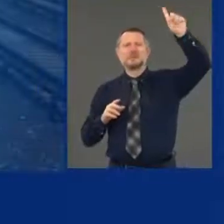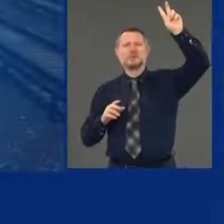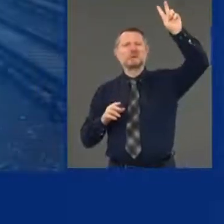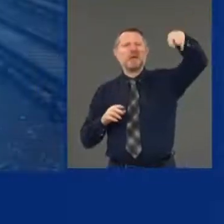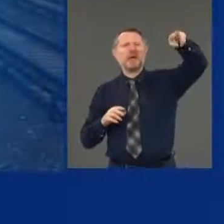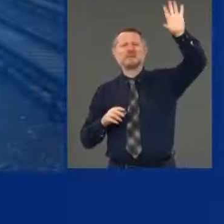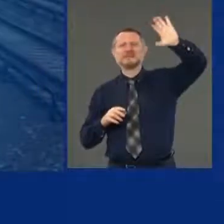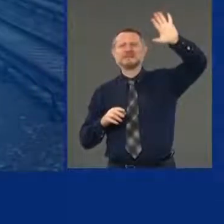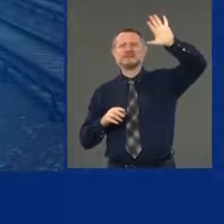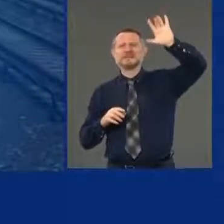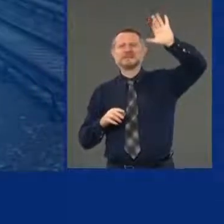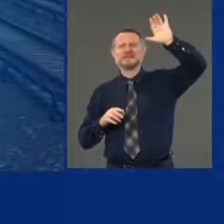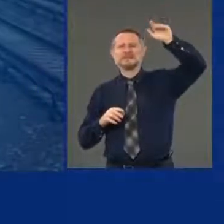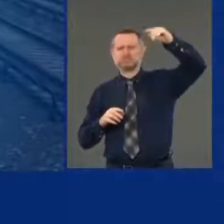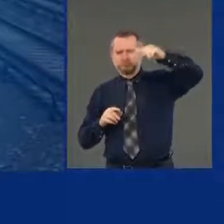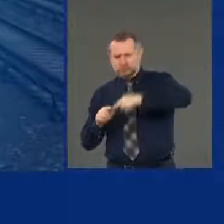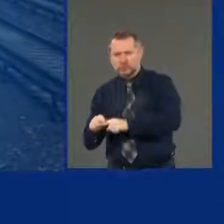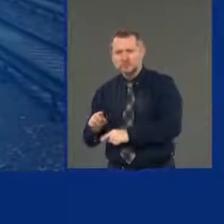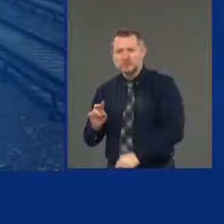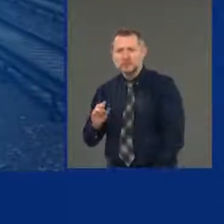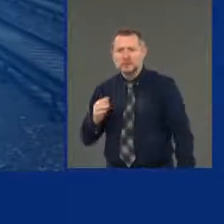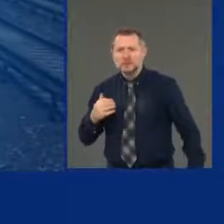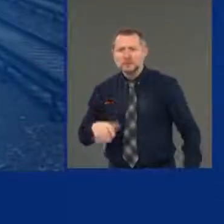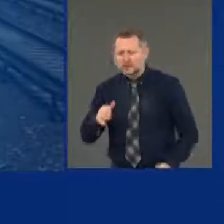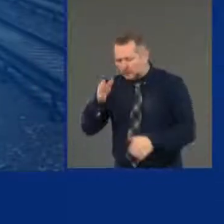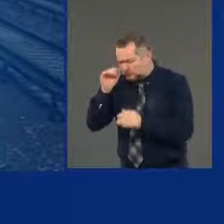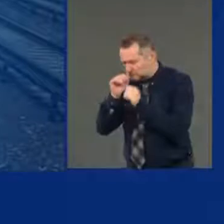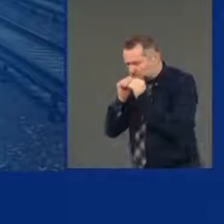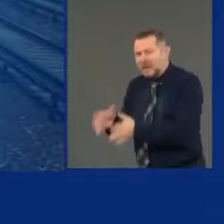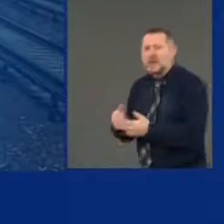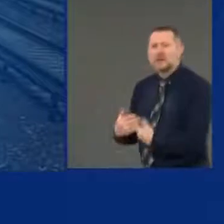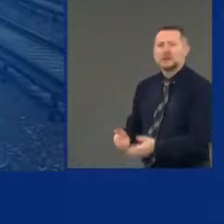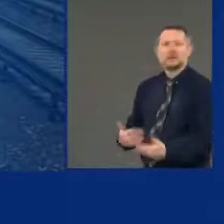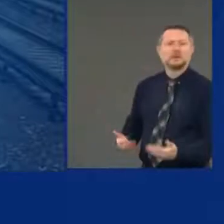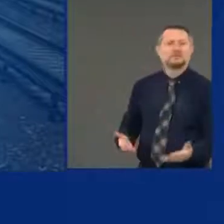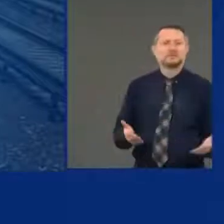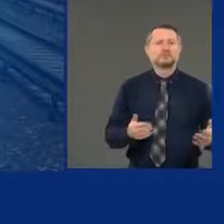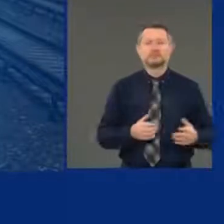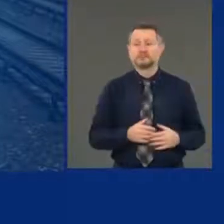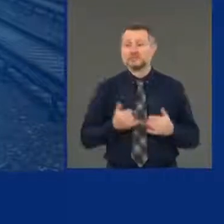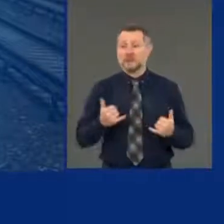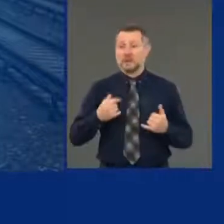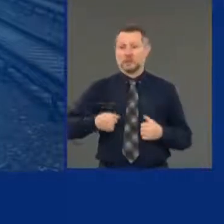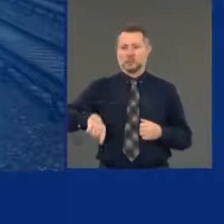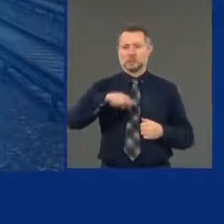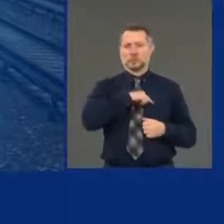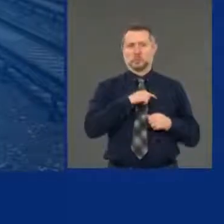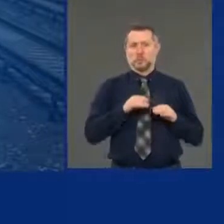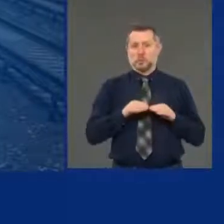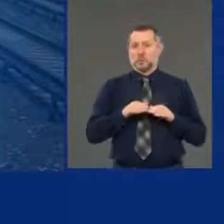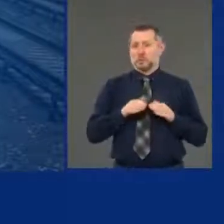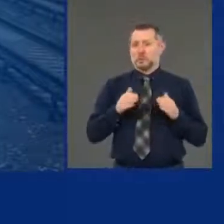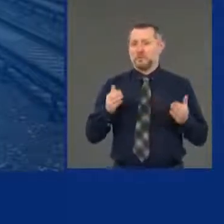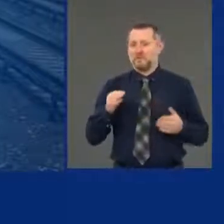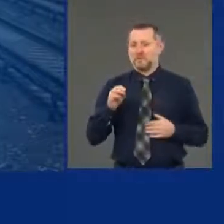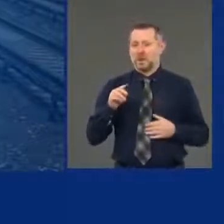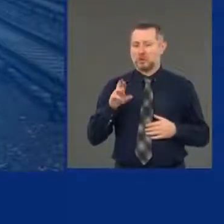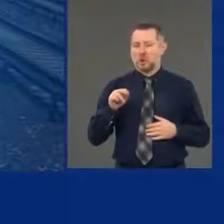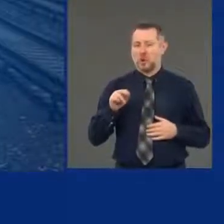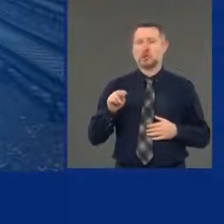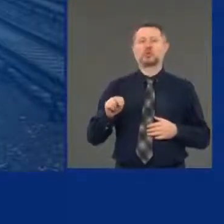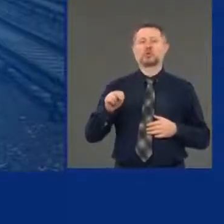peak. God bless what you did. We're reopening. Metro North is taking unprecedented